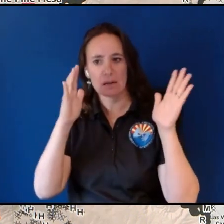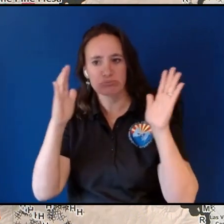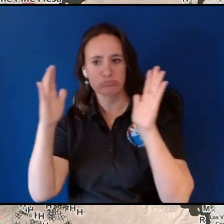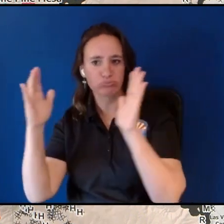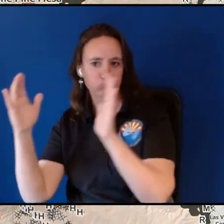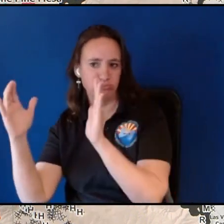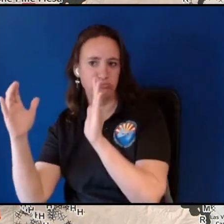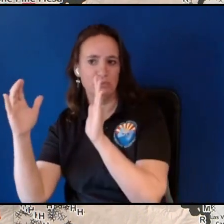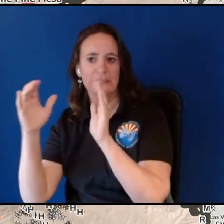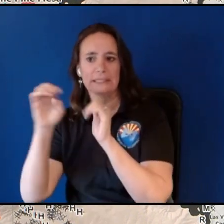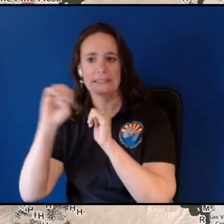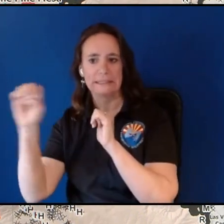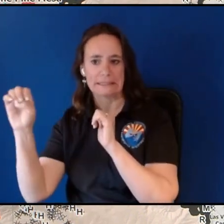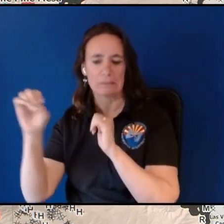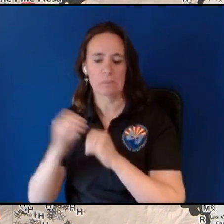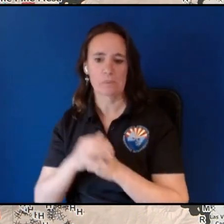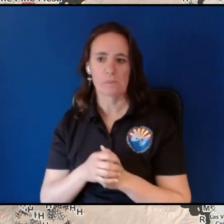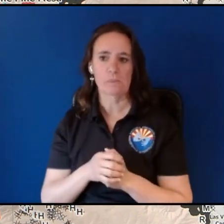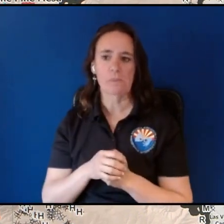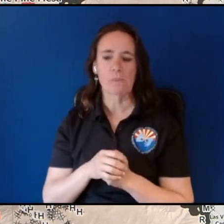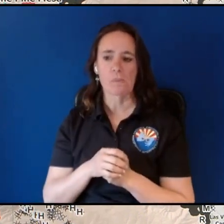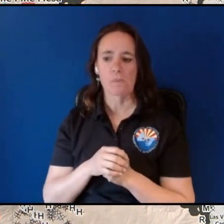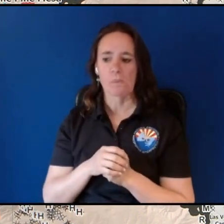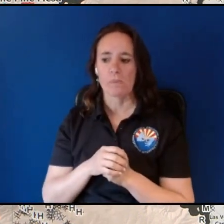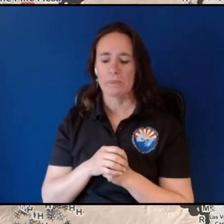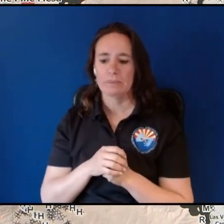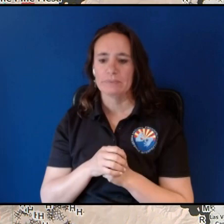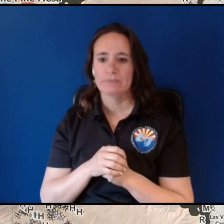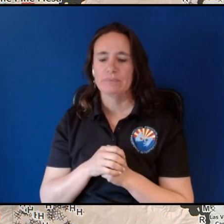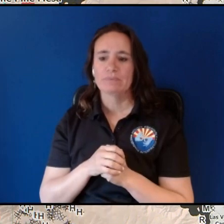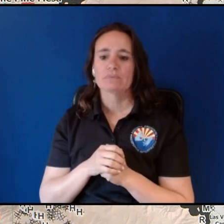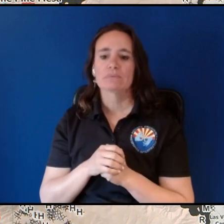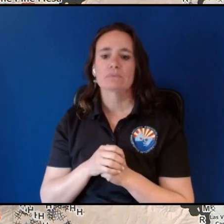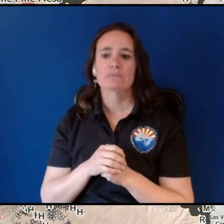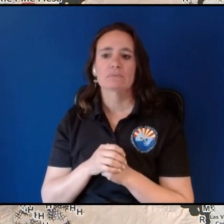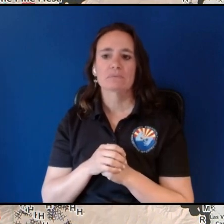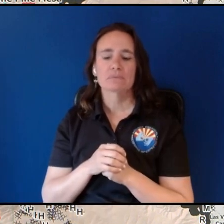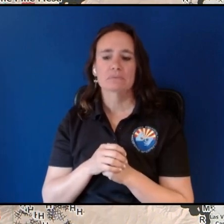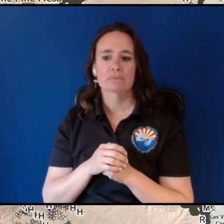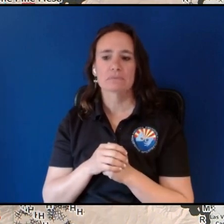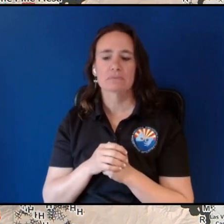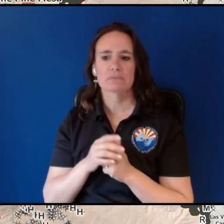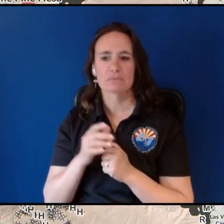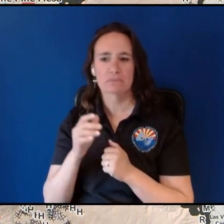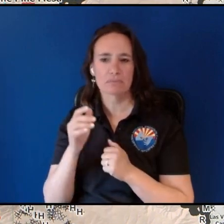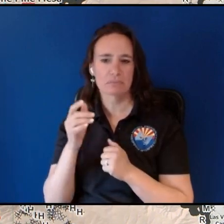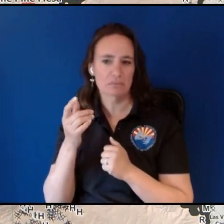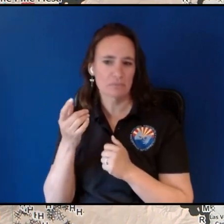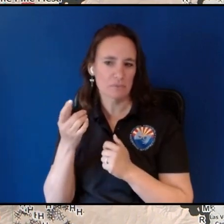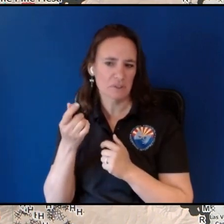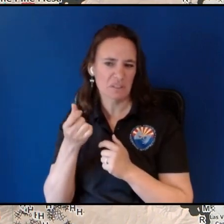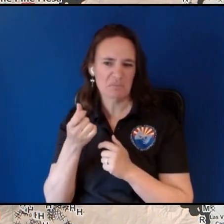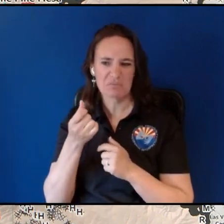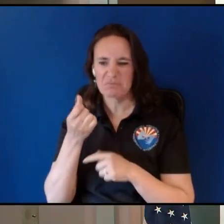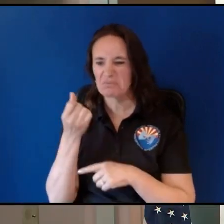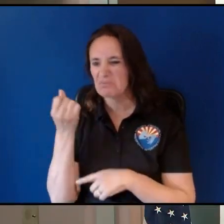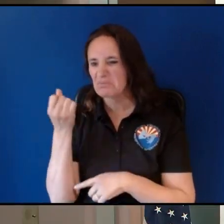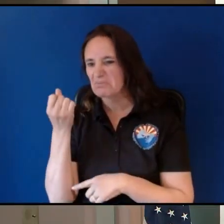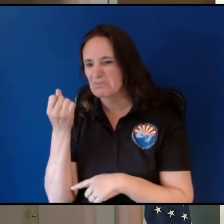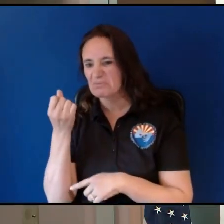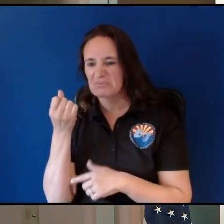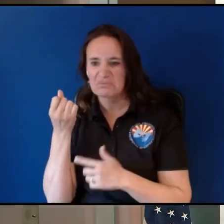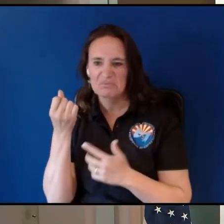as the day and afternoon progressed so we did get probably a few dozen lightning strikes out there most of those